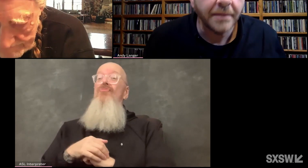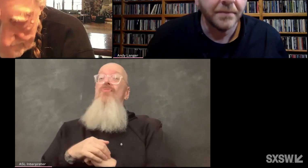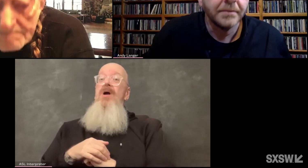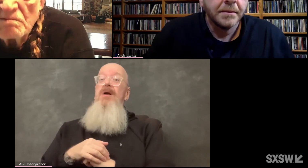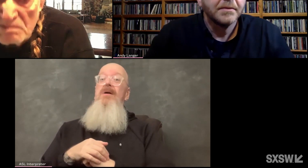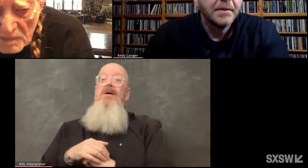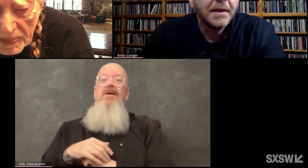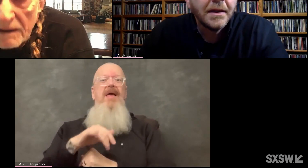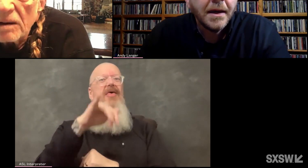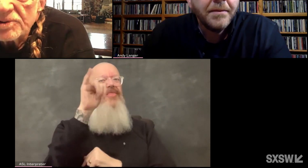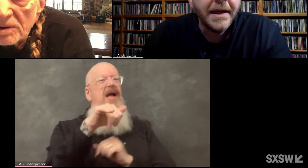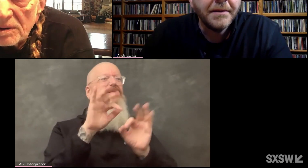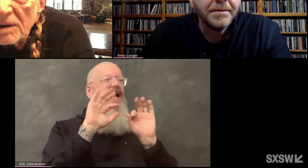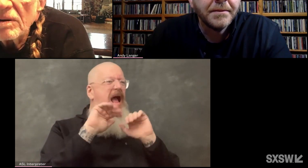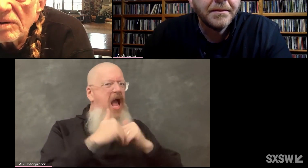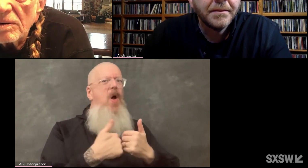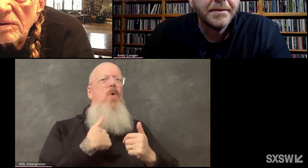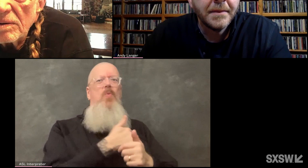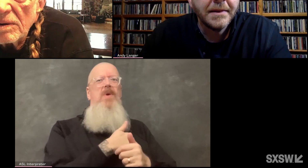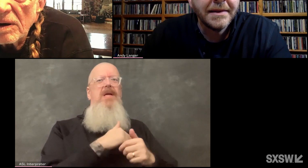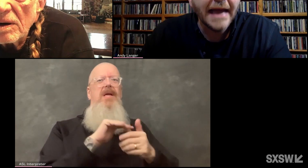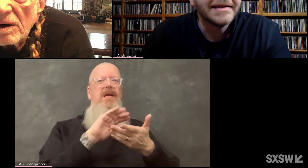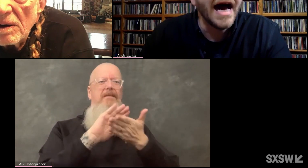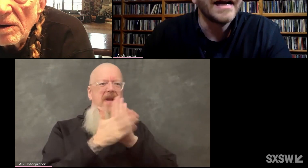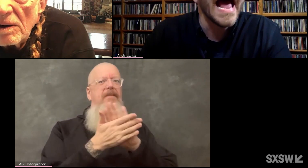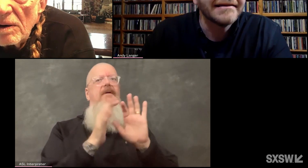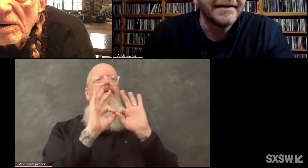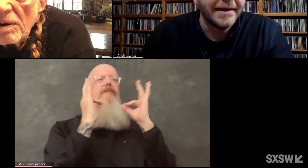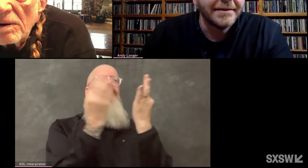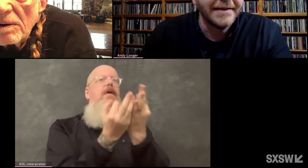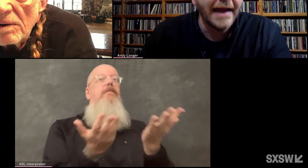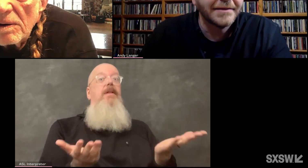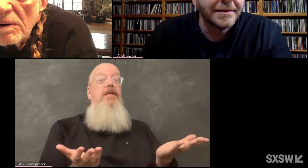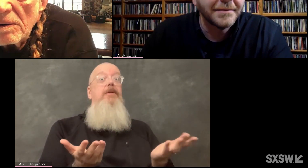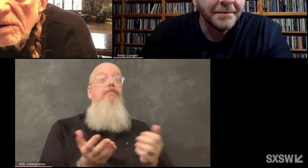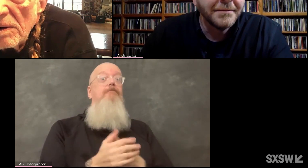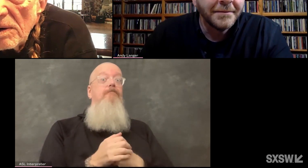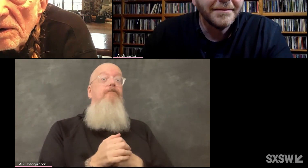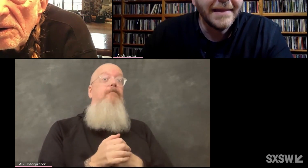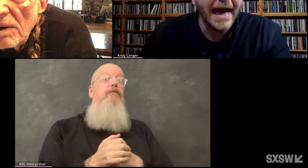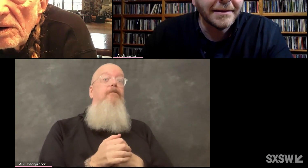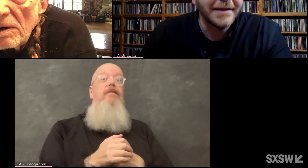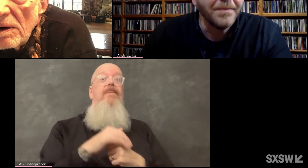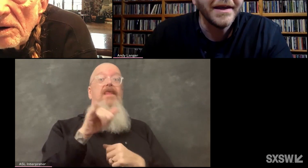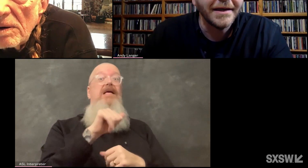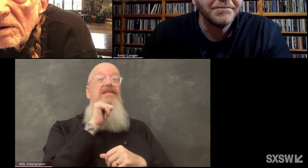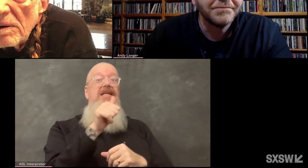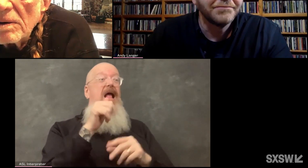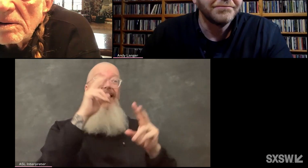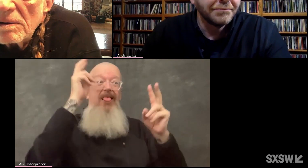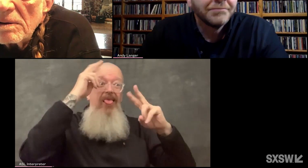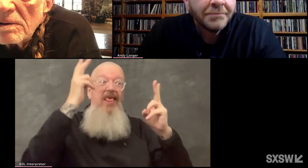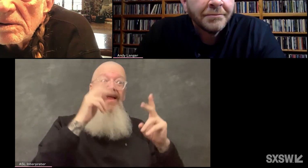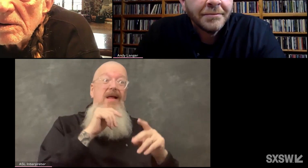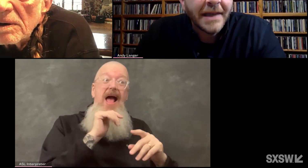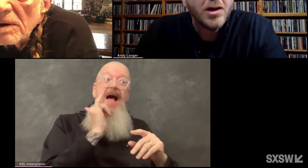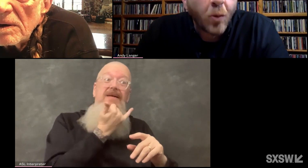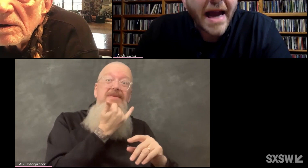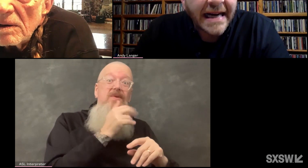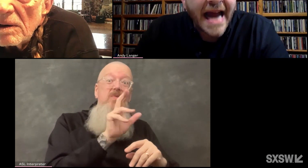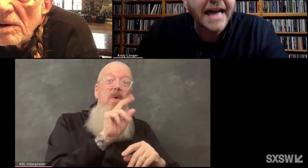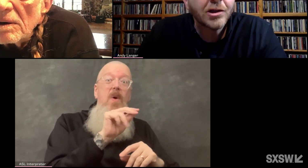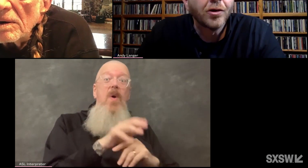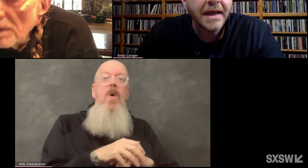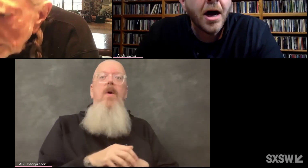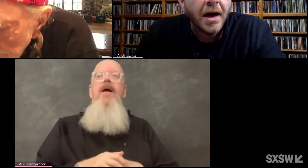family. Absolutely. That's not an accident. That's, that's something that